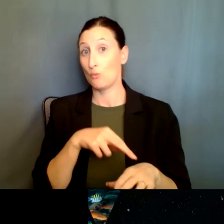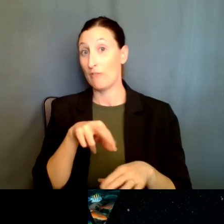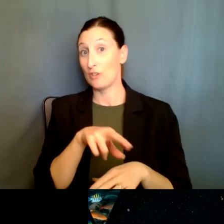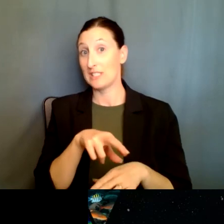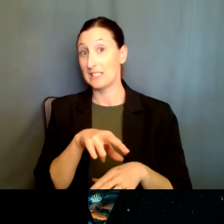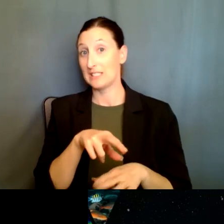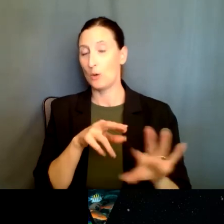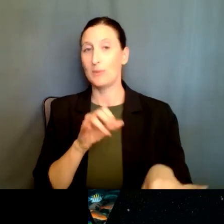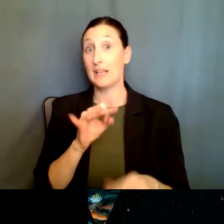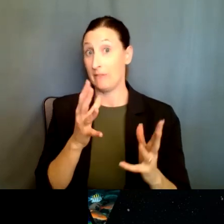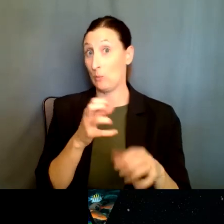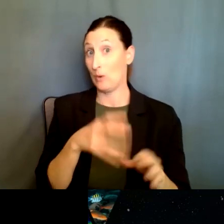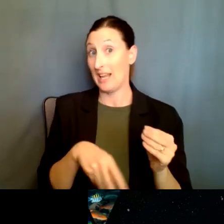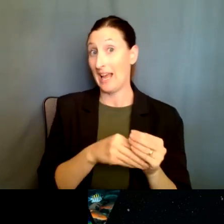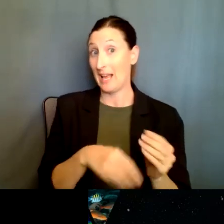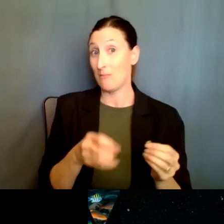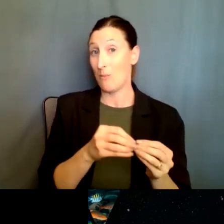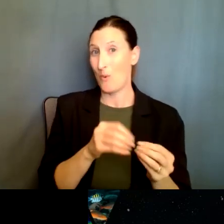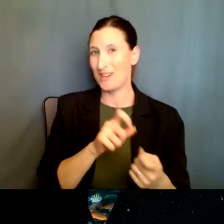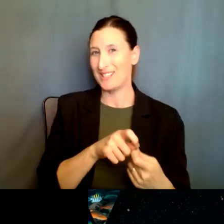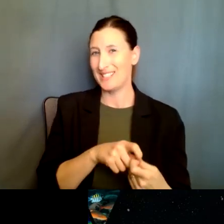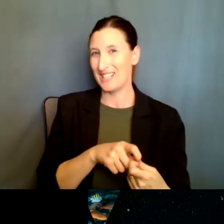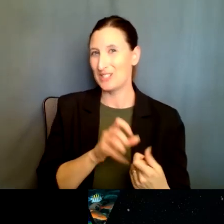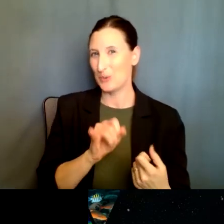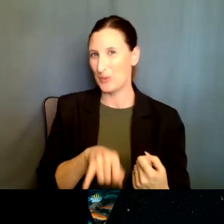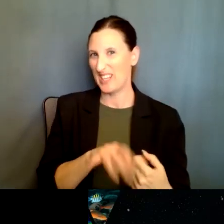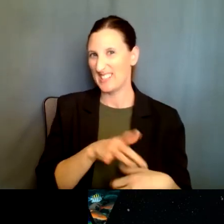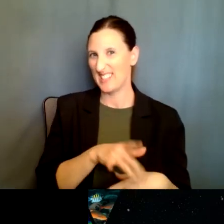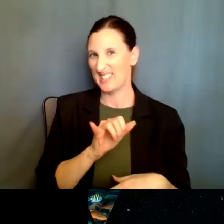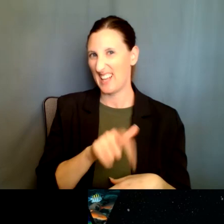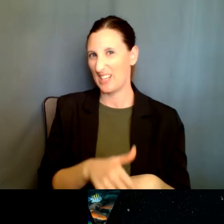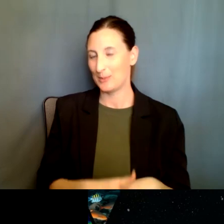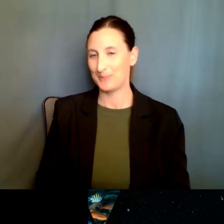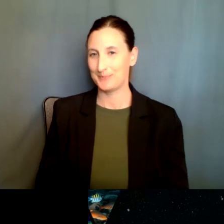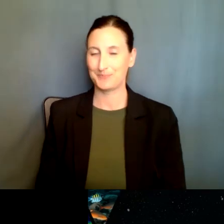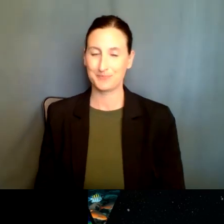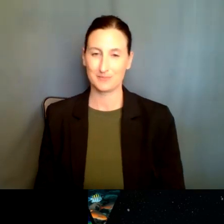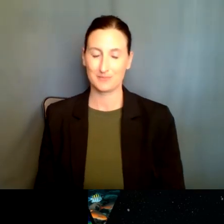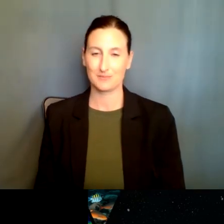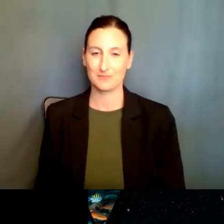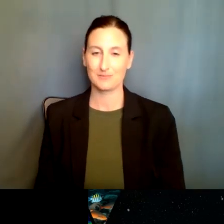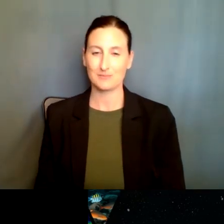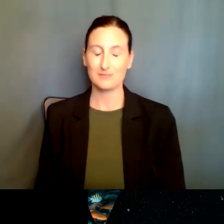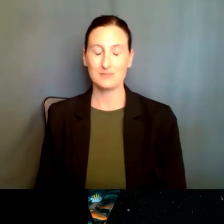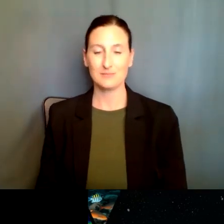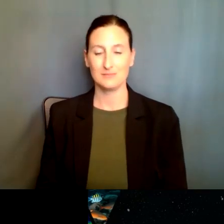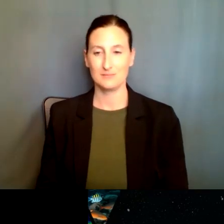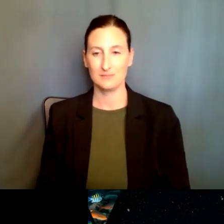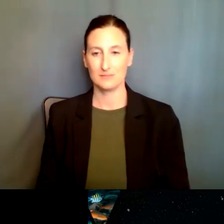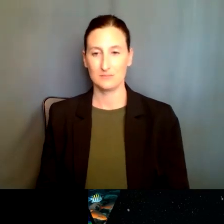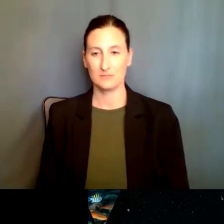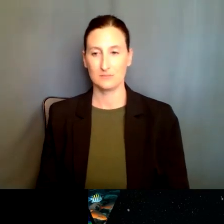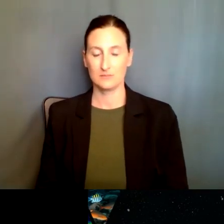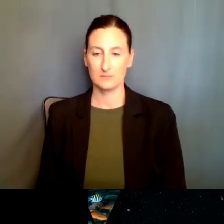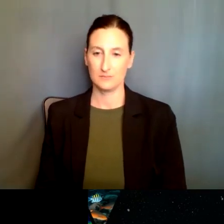then maybe we can revisit that. So I'll give them a minute. Um, and I can just, I can move on to the next question. So in